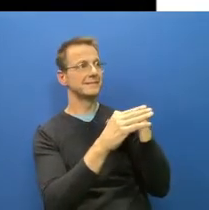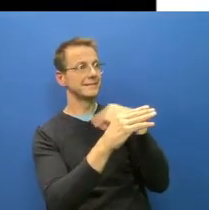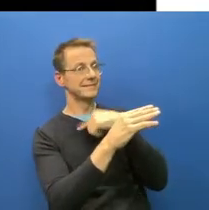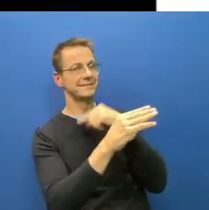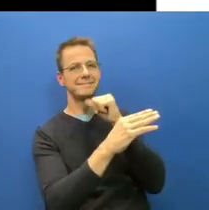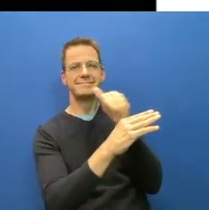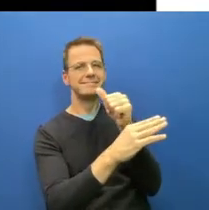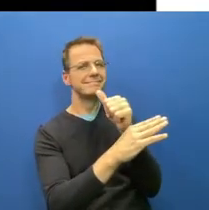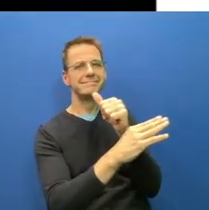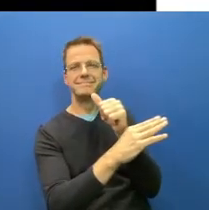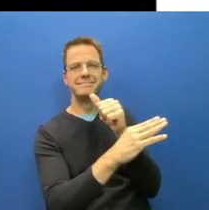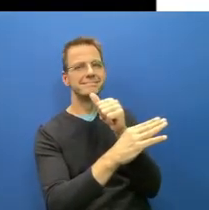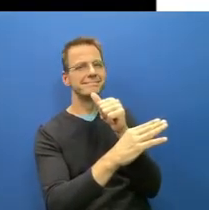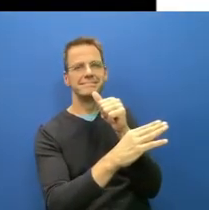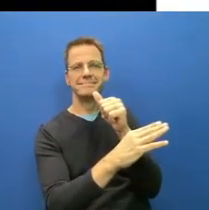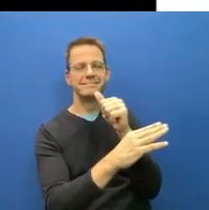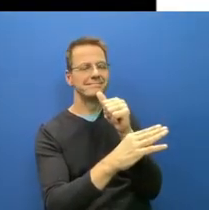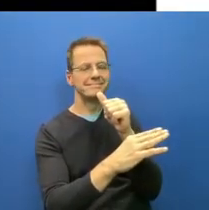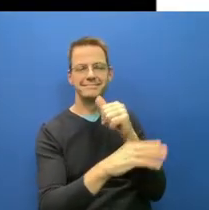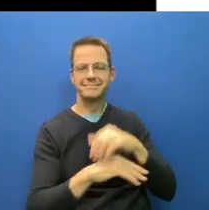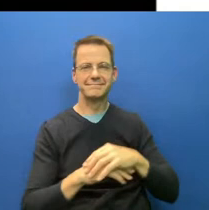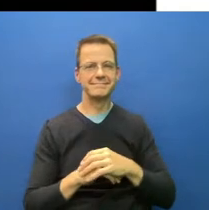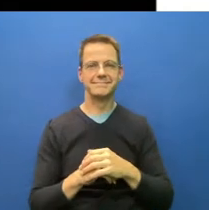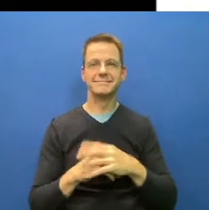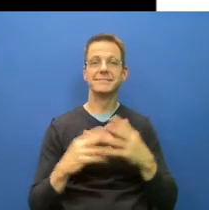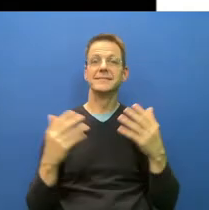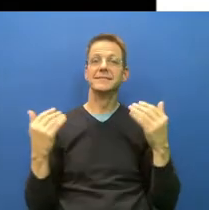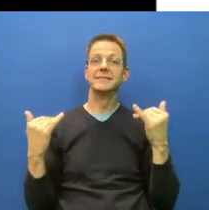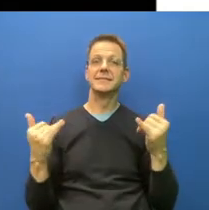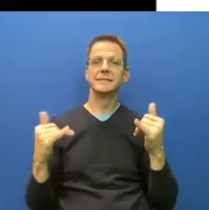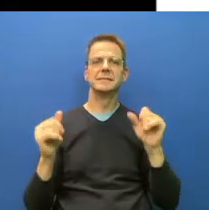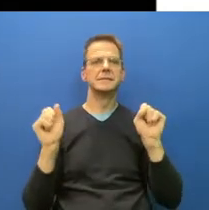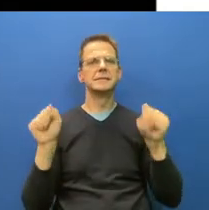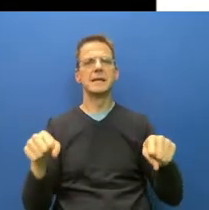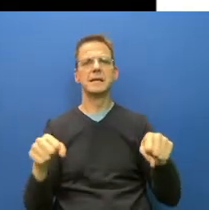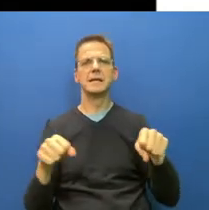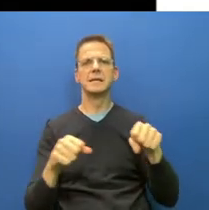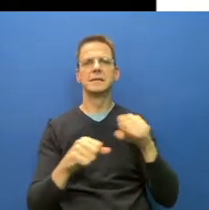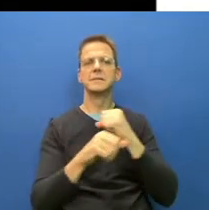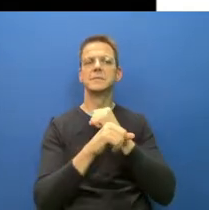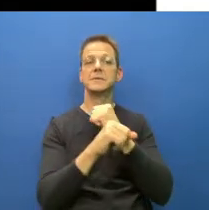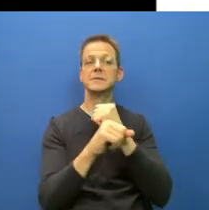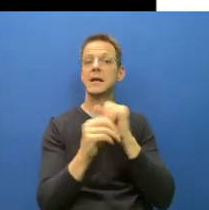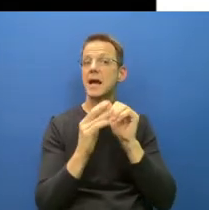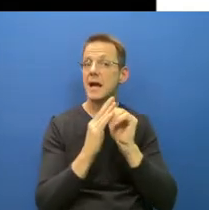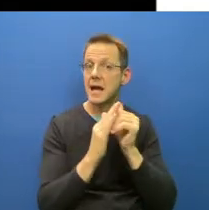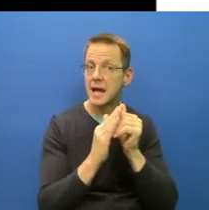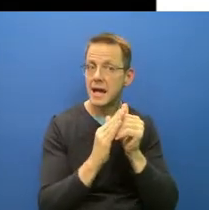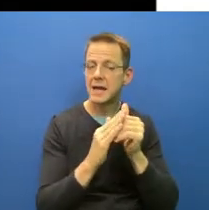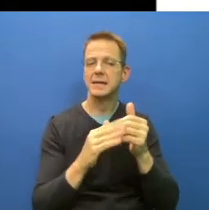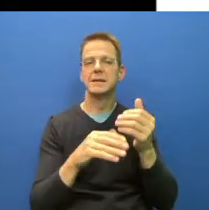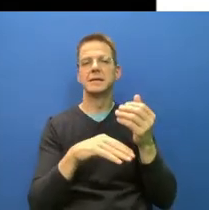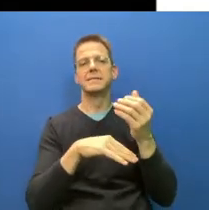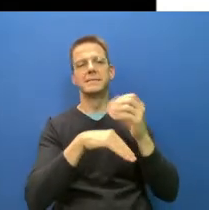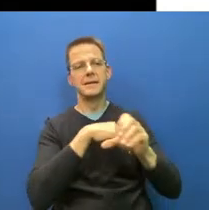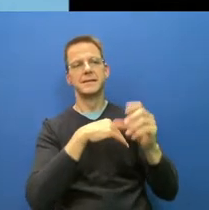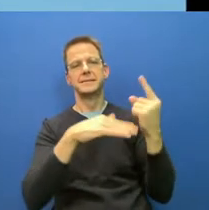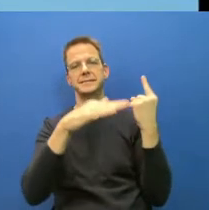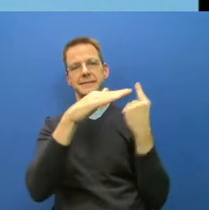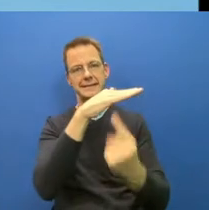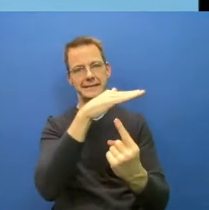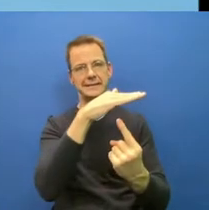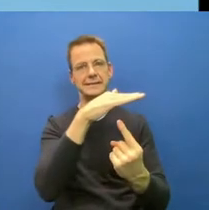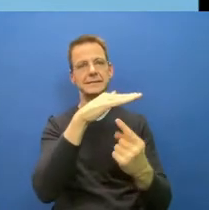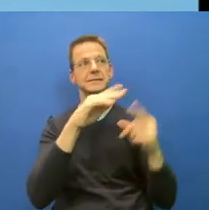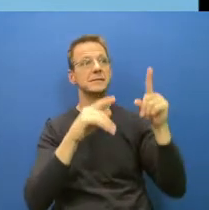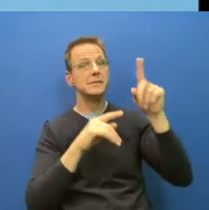quarantine of travelers, tests and vaccine passports. Then we need tools to reduce the spread and stop community